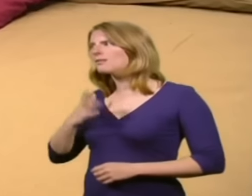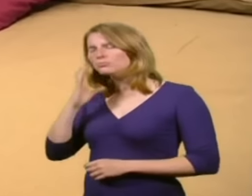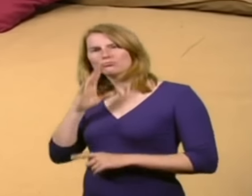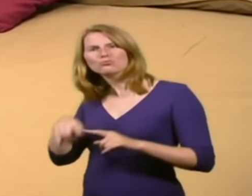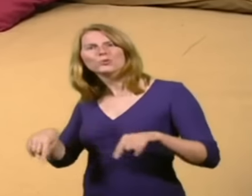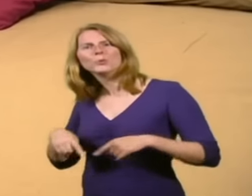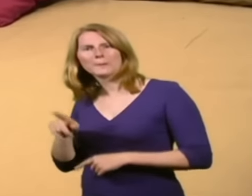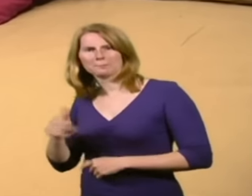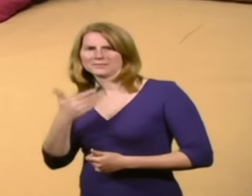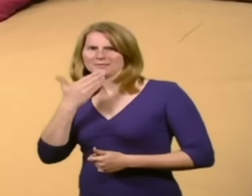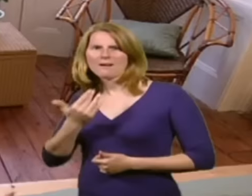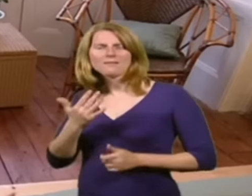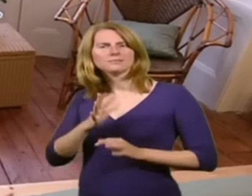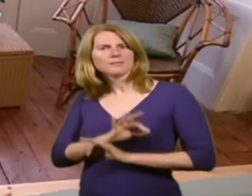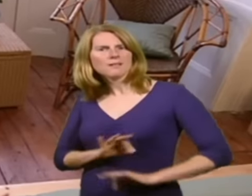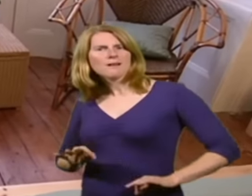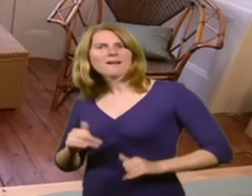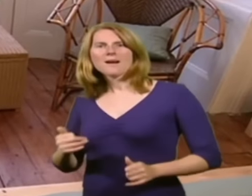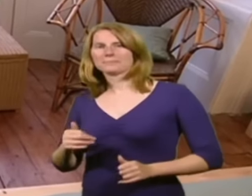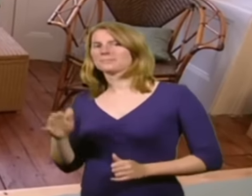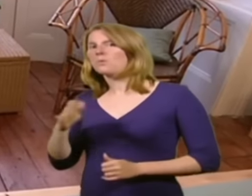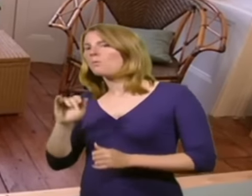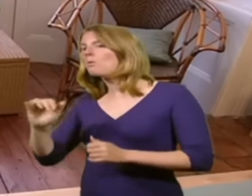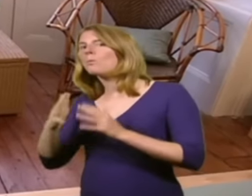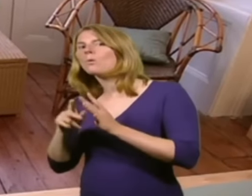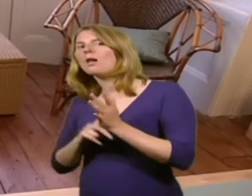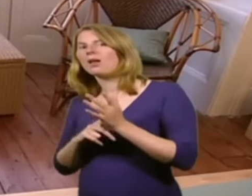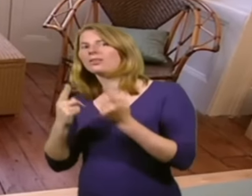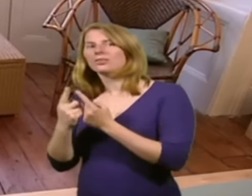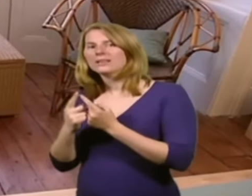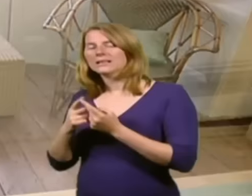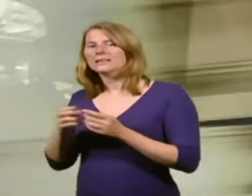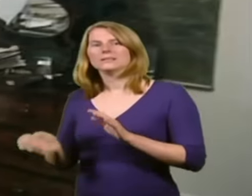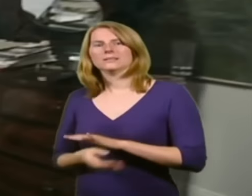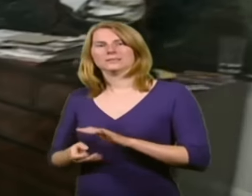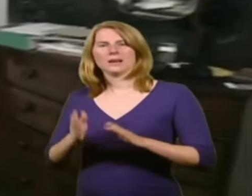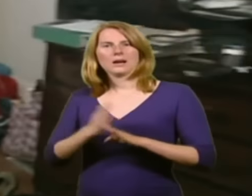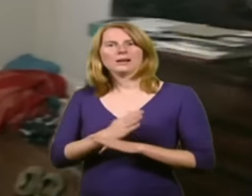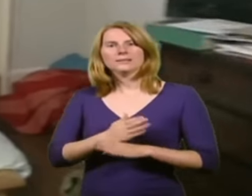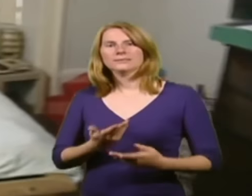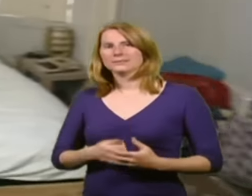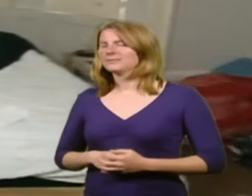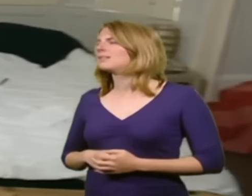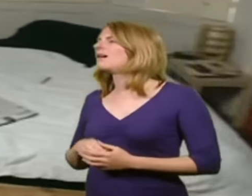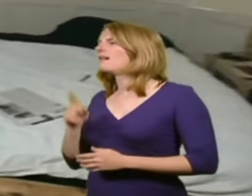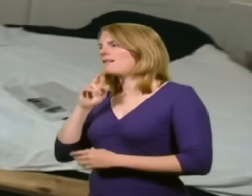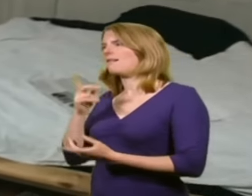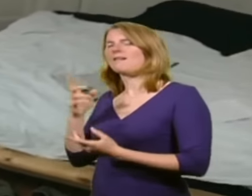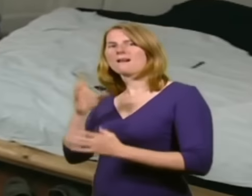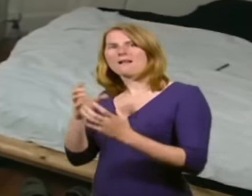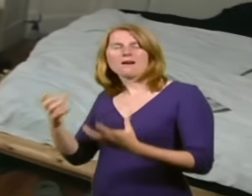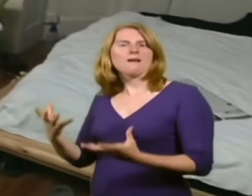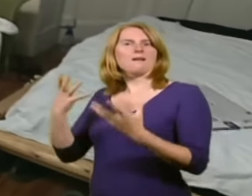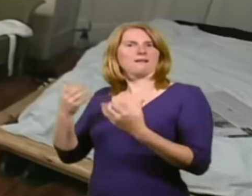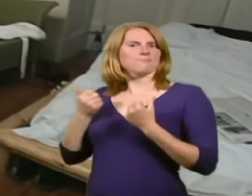some new bedding that we got. Again, played off the color scheme that was already here, but opened things up, because he kept the shutters closed. The